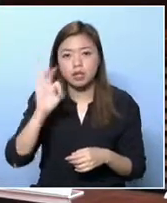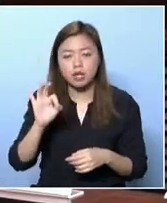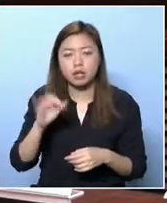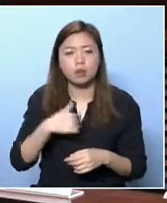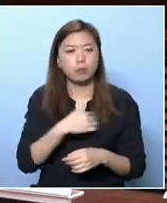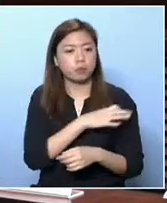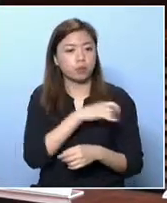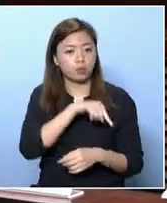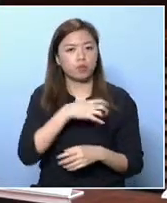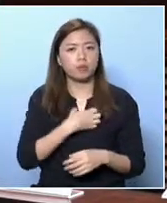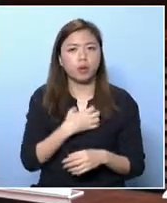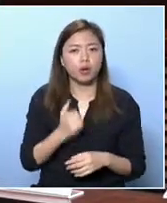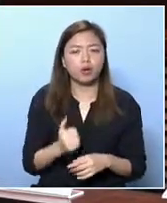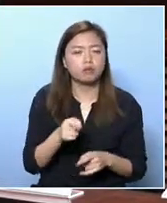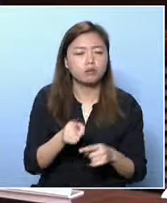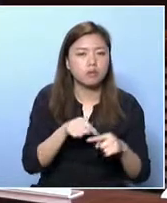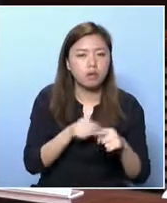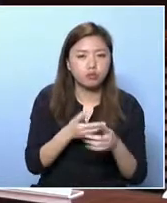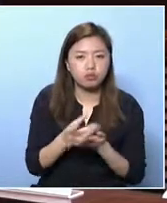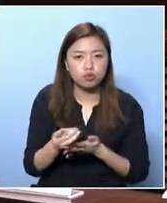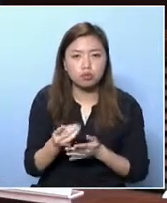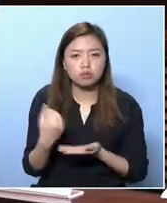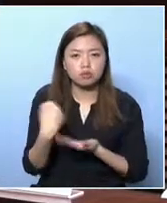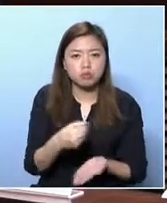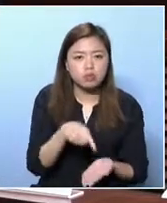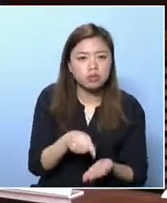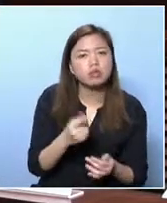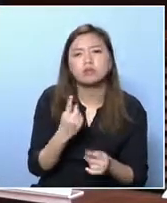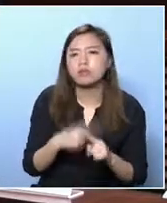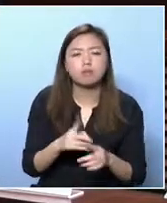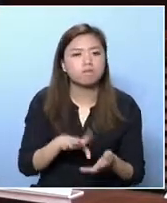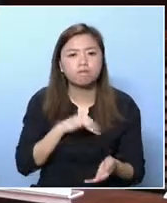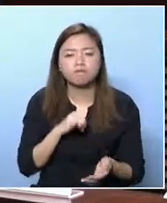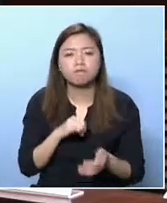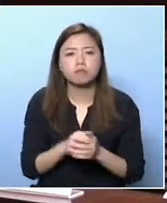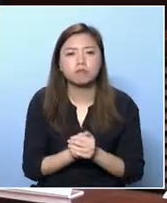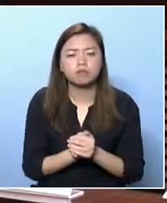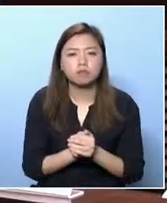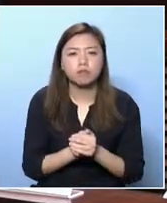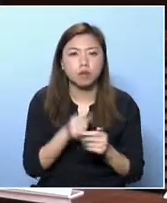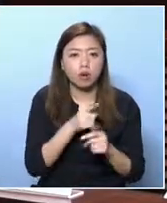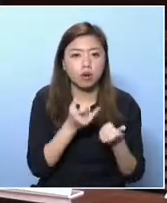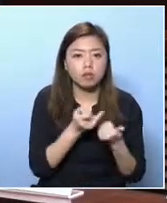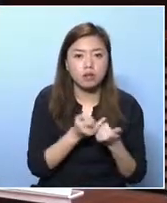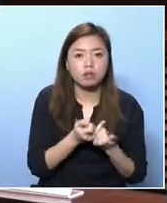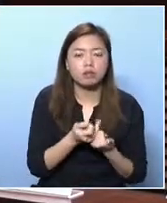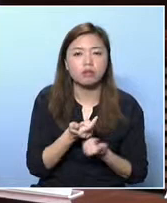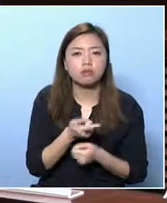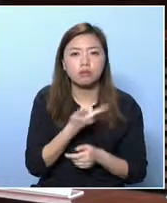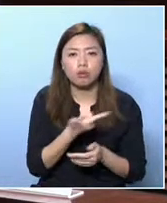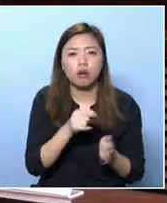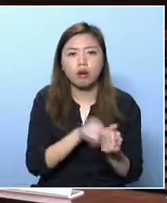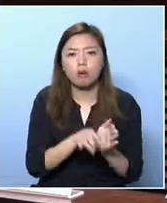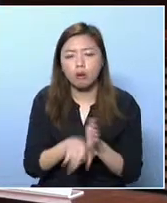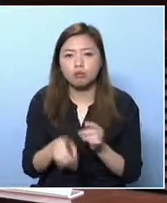Education. The poverty rate is 17%. I think insufficient support has been provided to